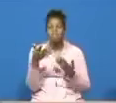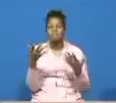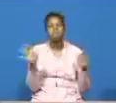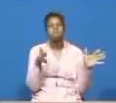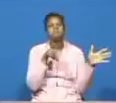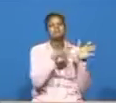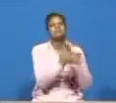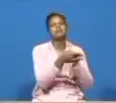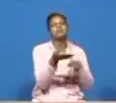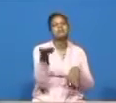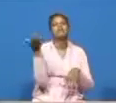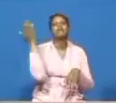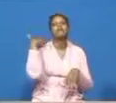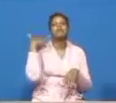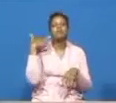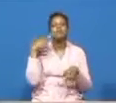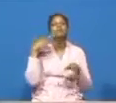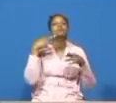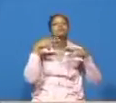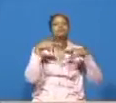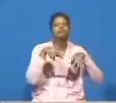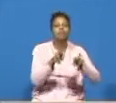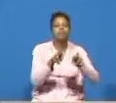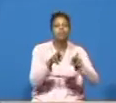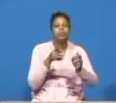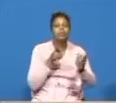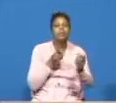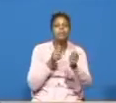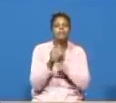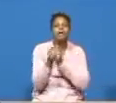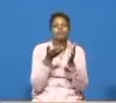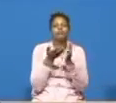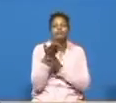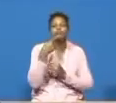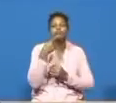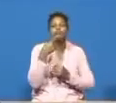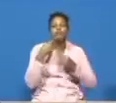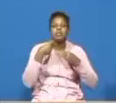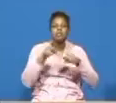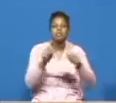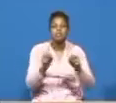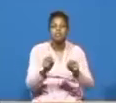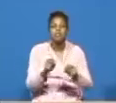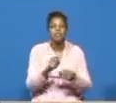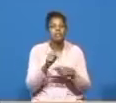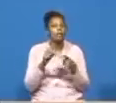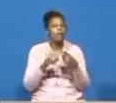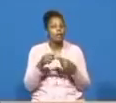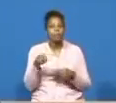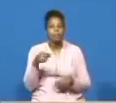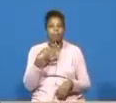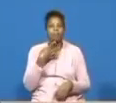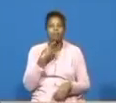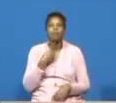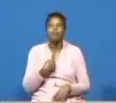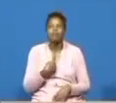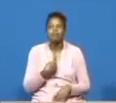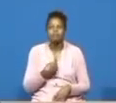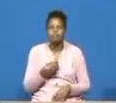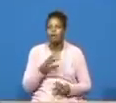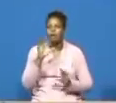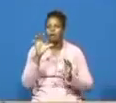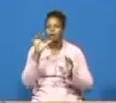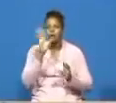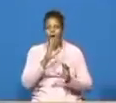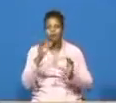killed them already by the red sea are you hearing me when they were thirsty god could have allowed them to